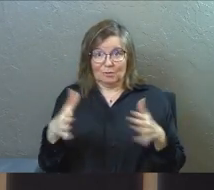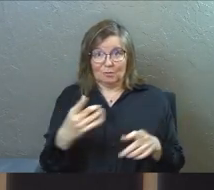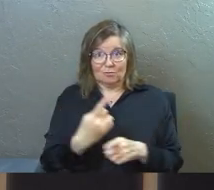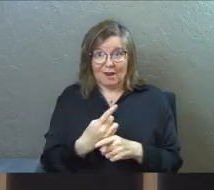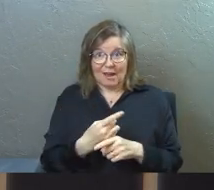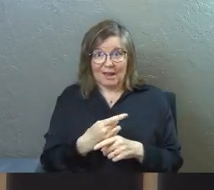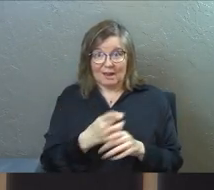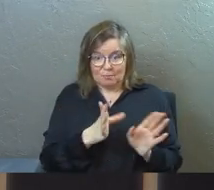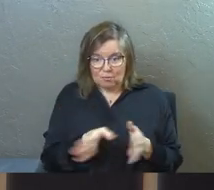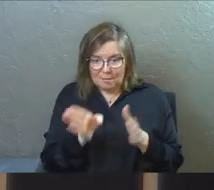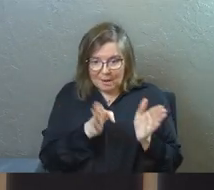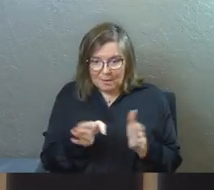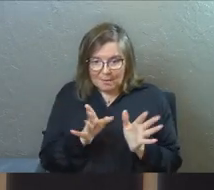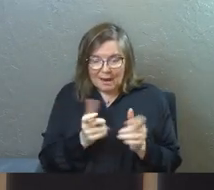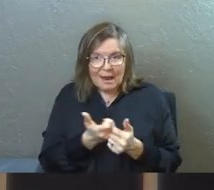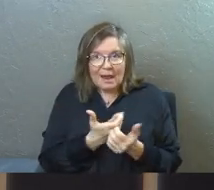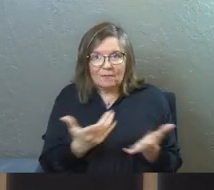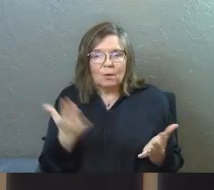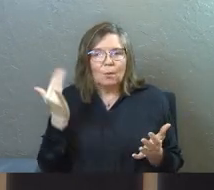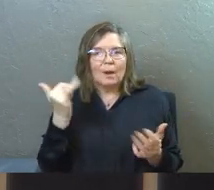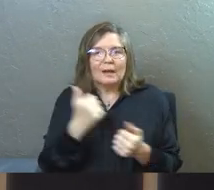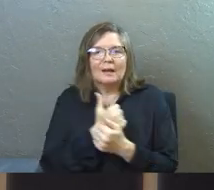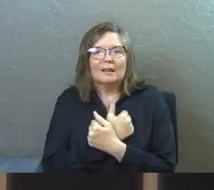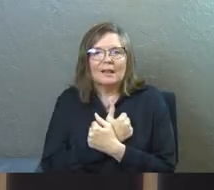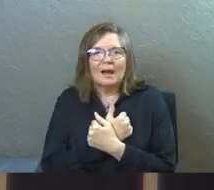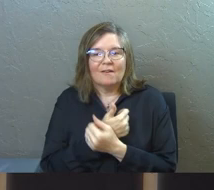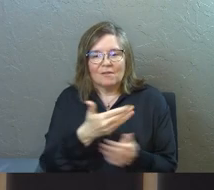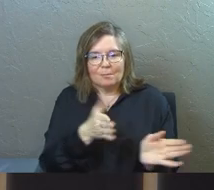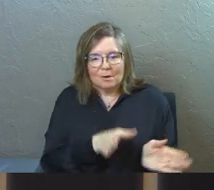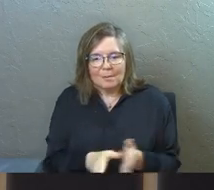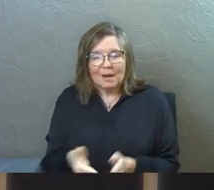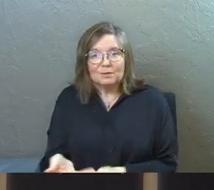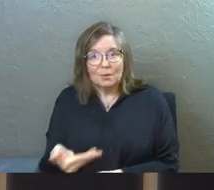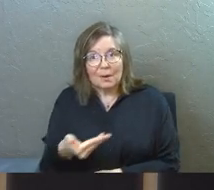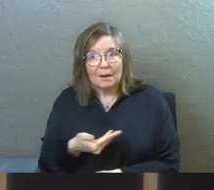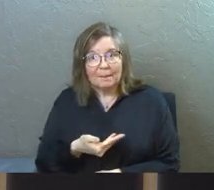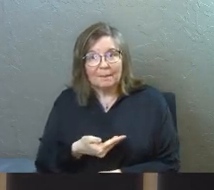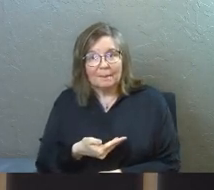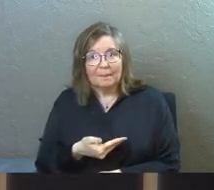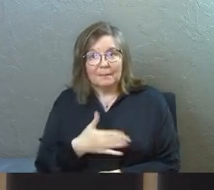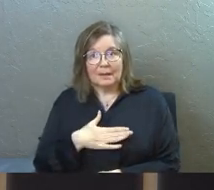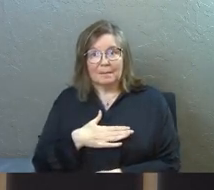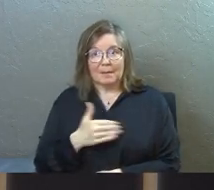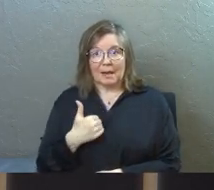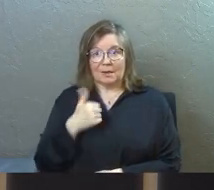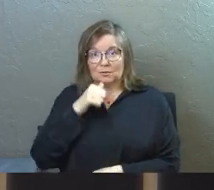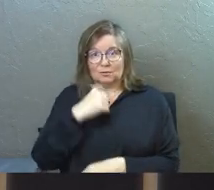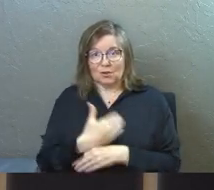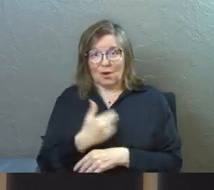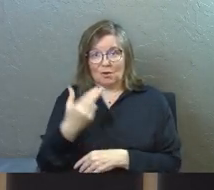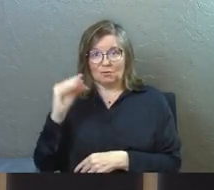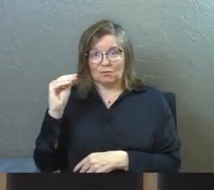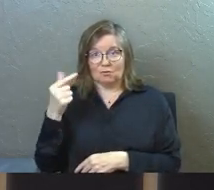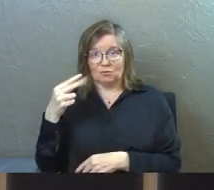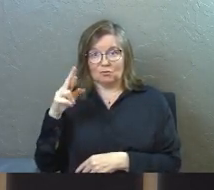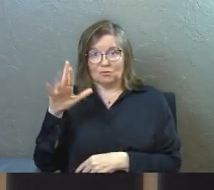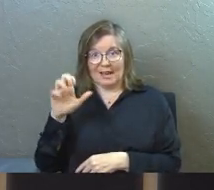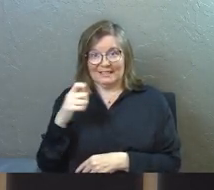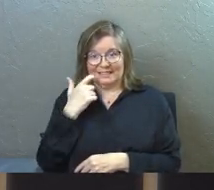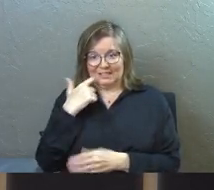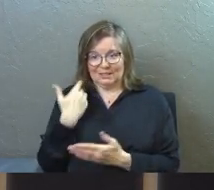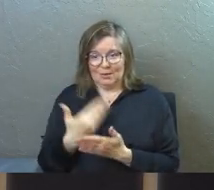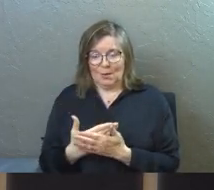prepare everything in the house. Why? Because love prepares a welcome. My youngest daughter, Gracie, got home from college this